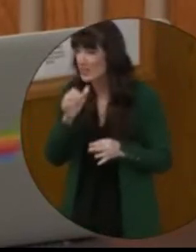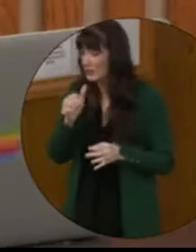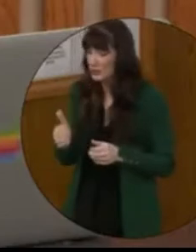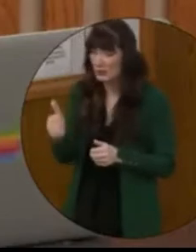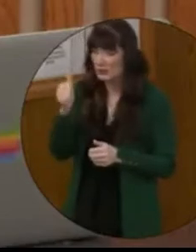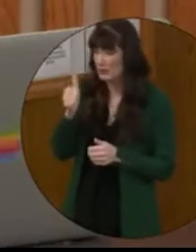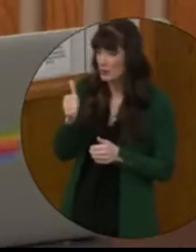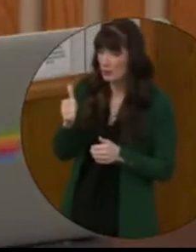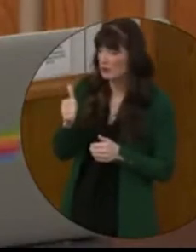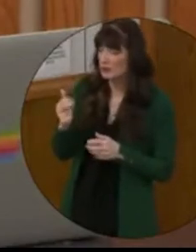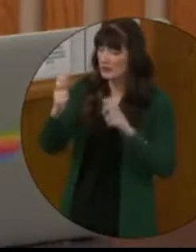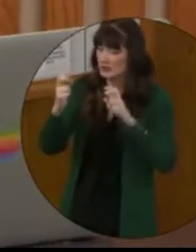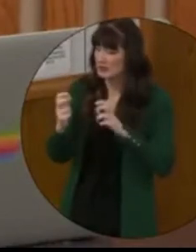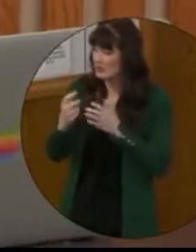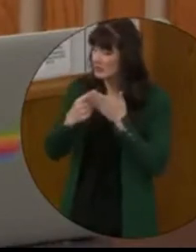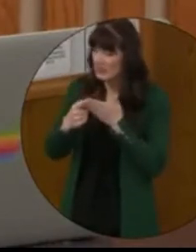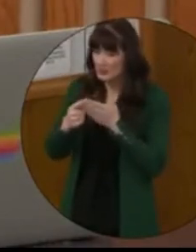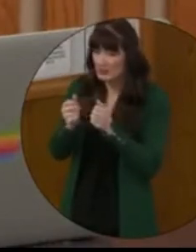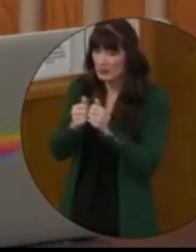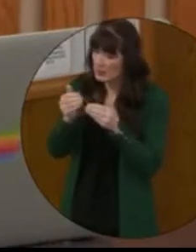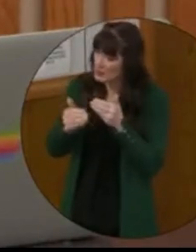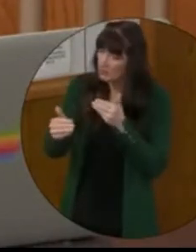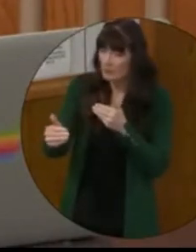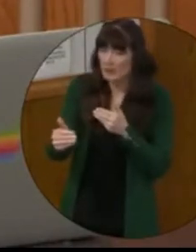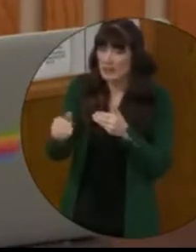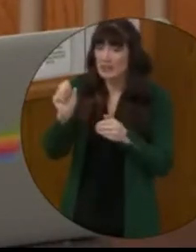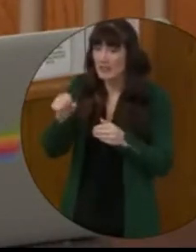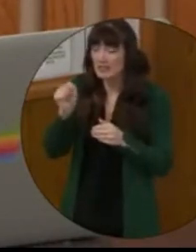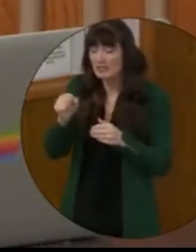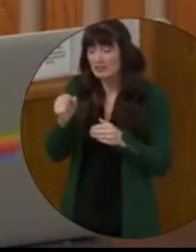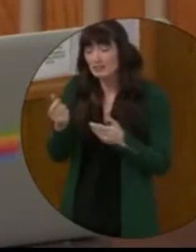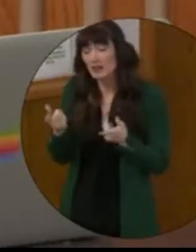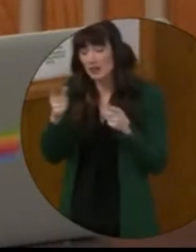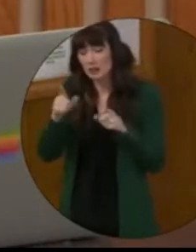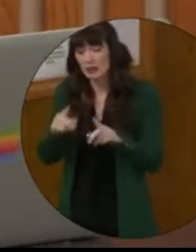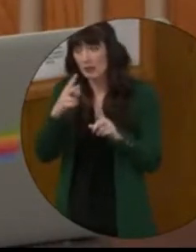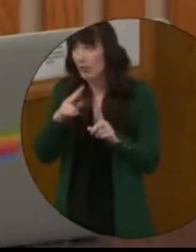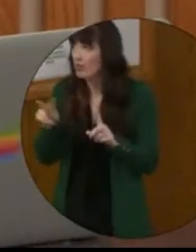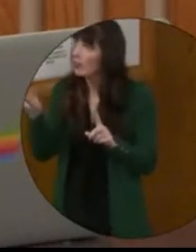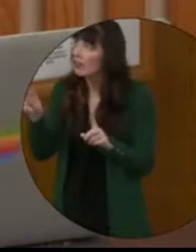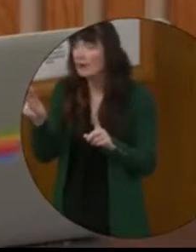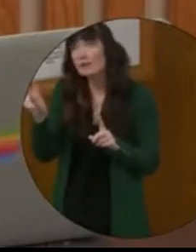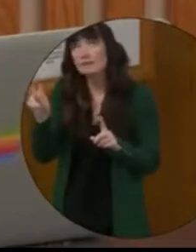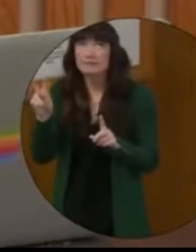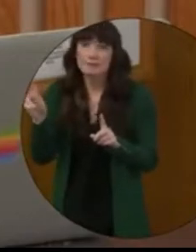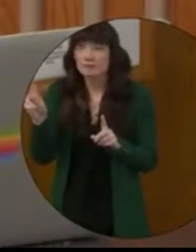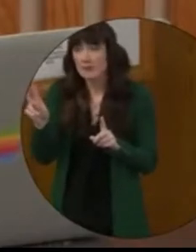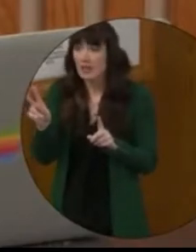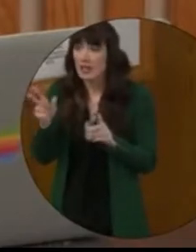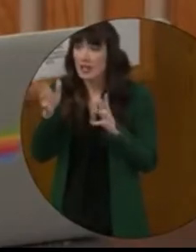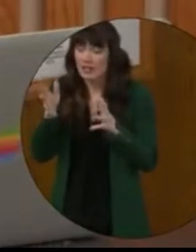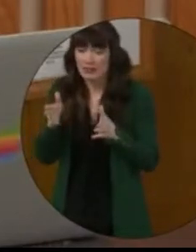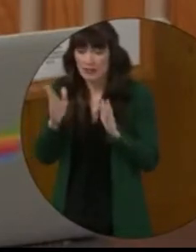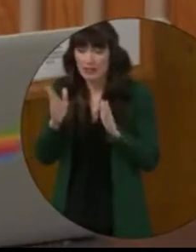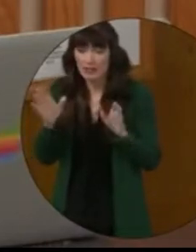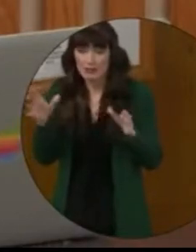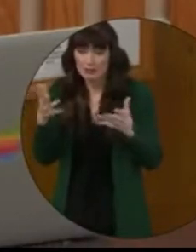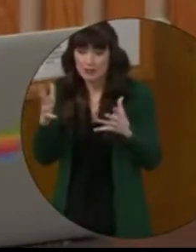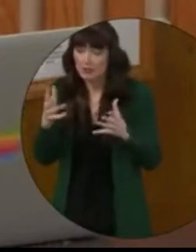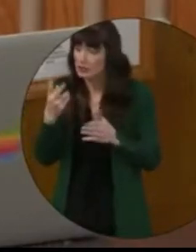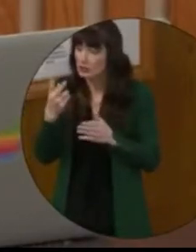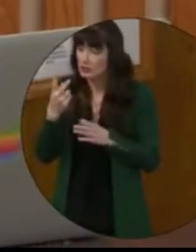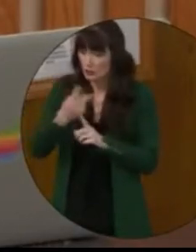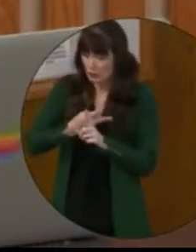move forward. I agree that it would have been easier to look the other way and let you ride out these two months, knowing your time in this